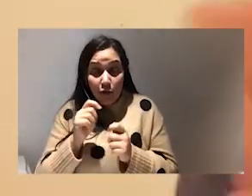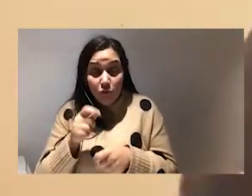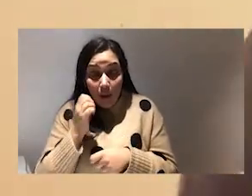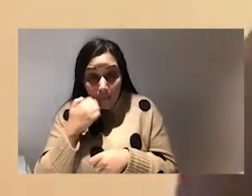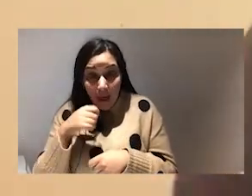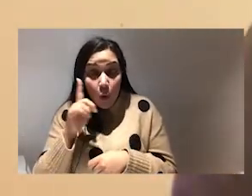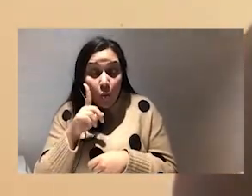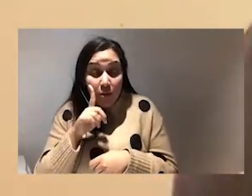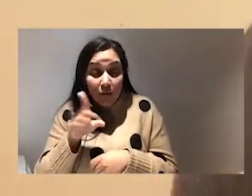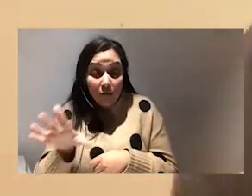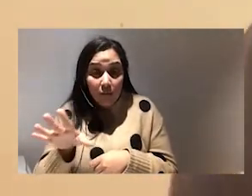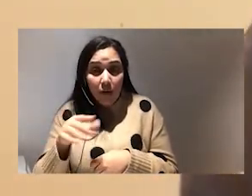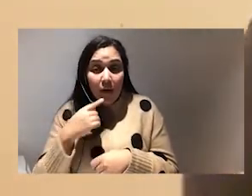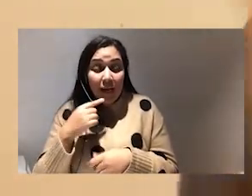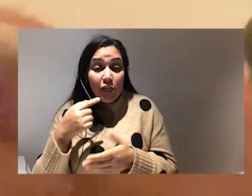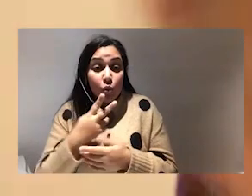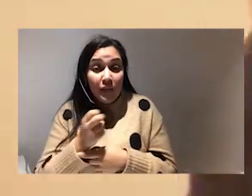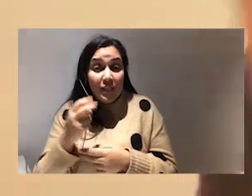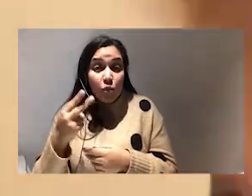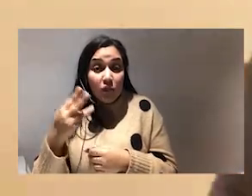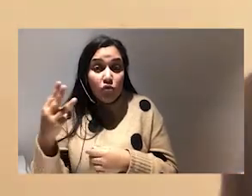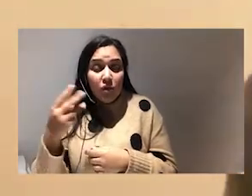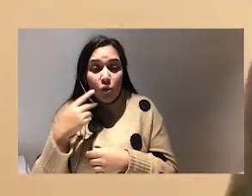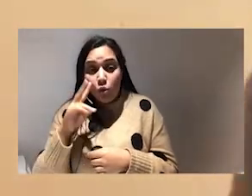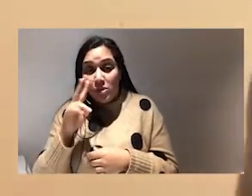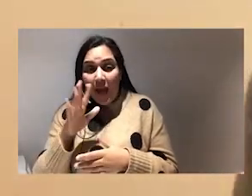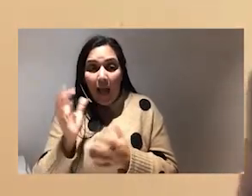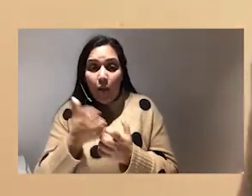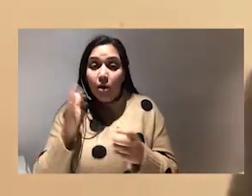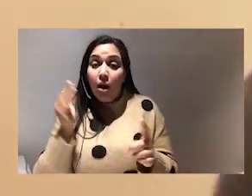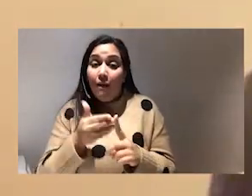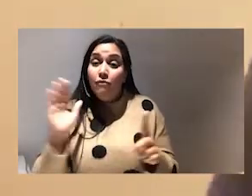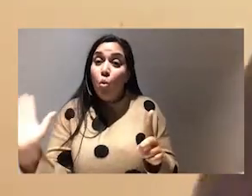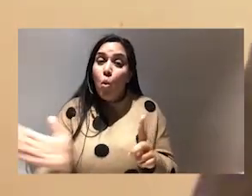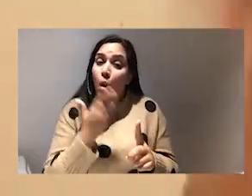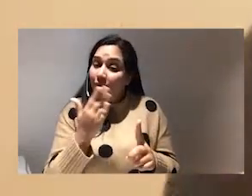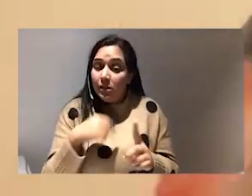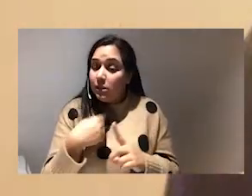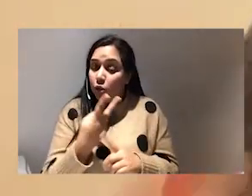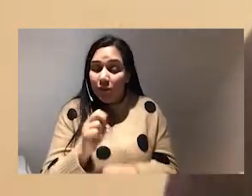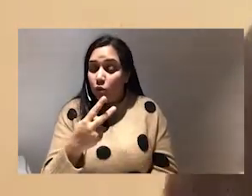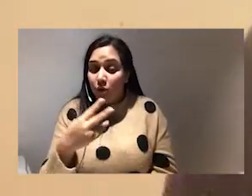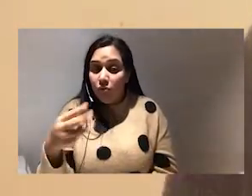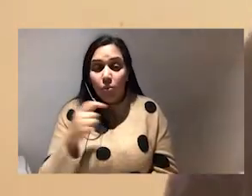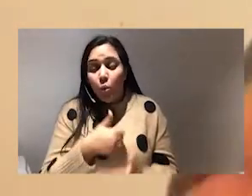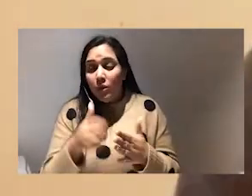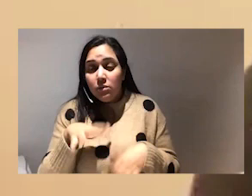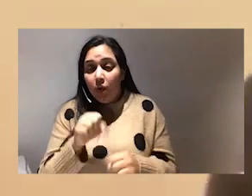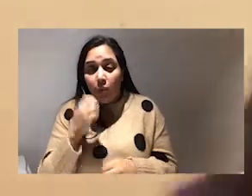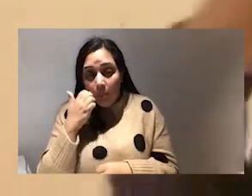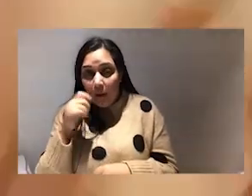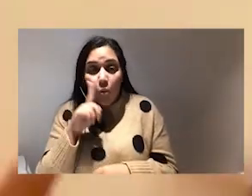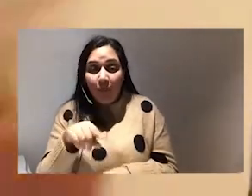i promise you in 2023 you're going to see how they're going to come for all of us all of us because it always starts with a black woman first